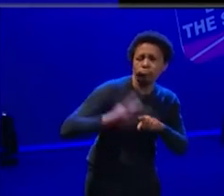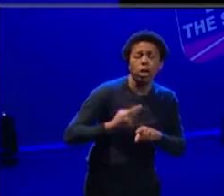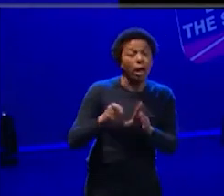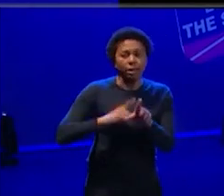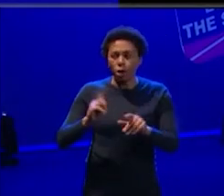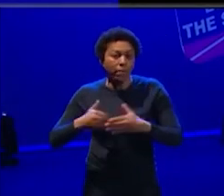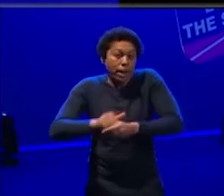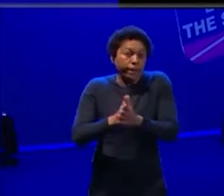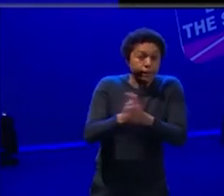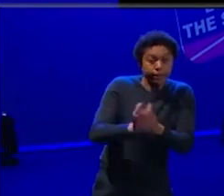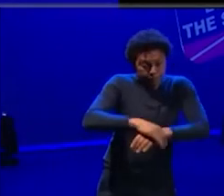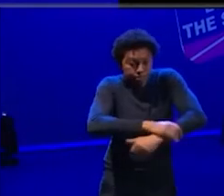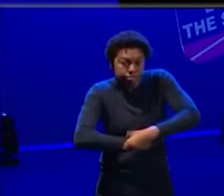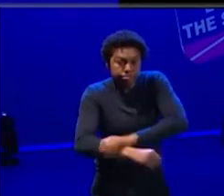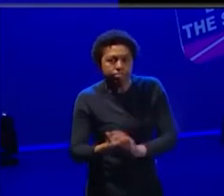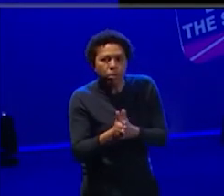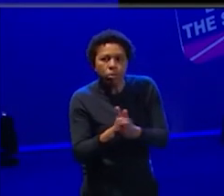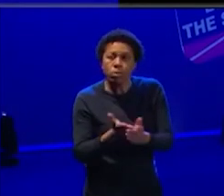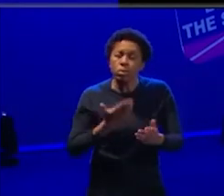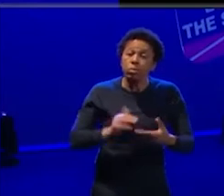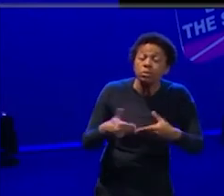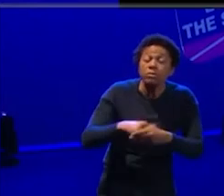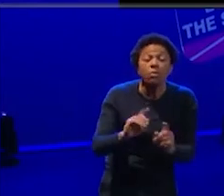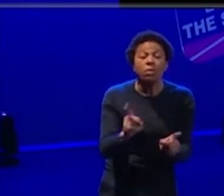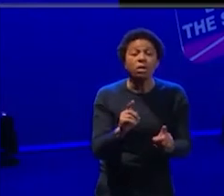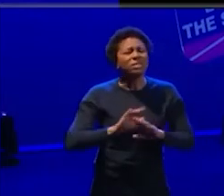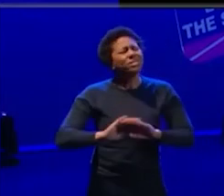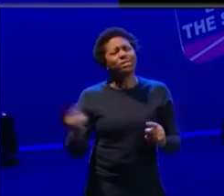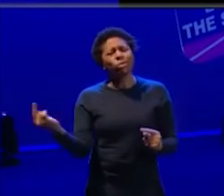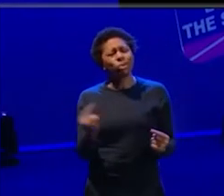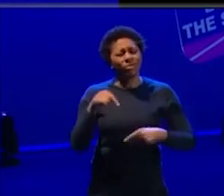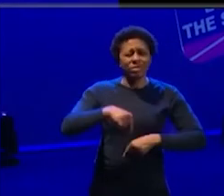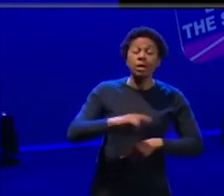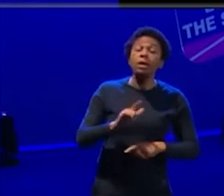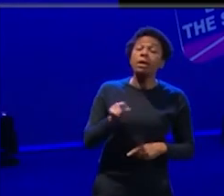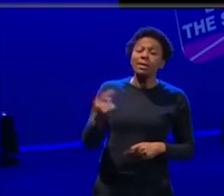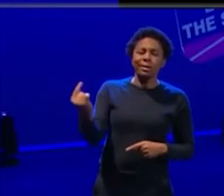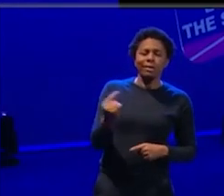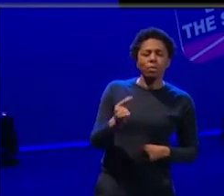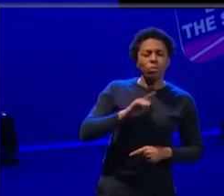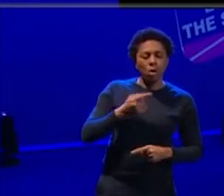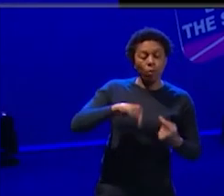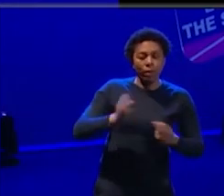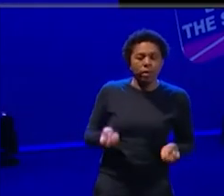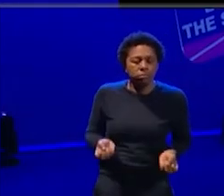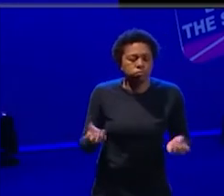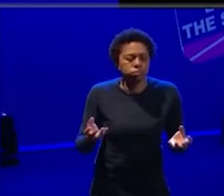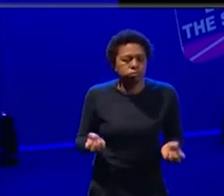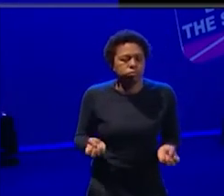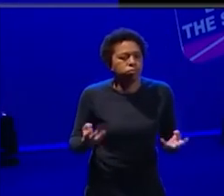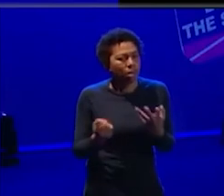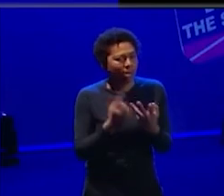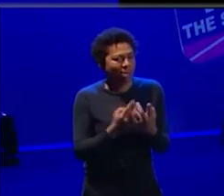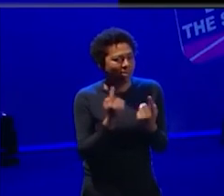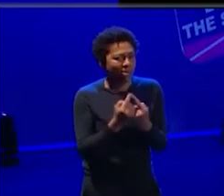but also they don't come for that necessarily. They come for, um, all of the other stuff that it provides. So the